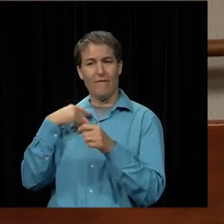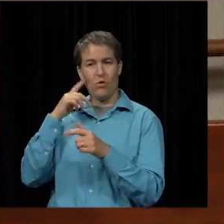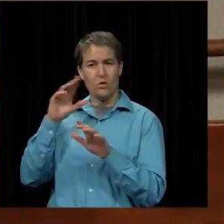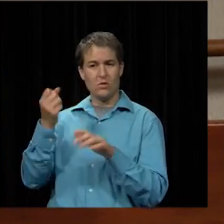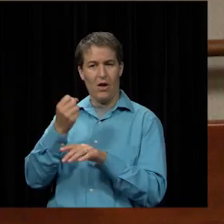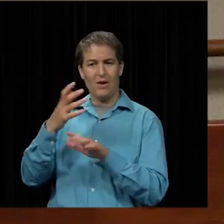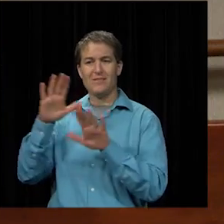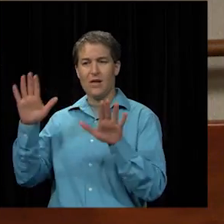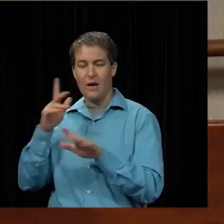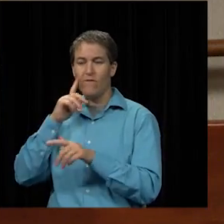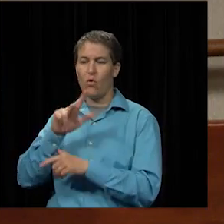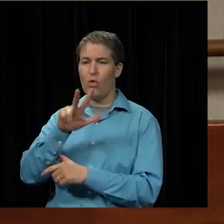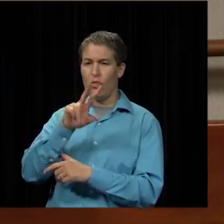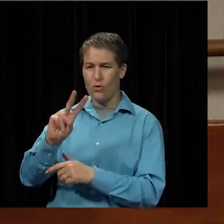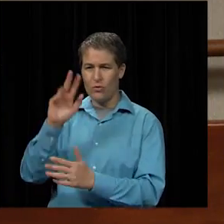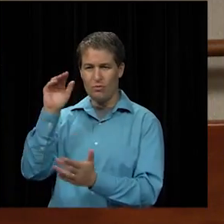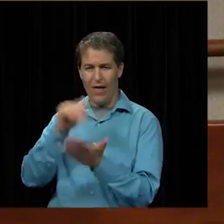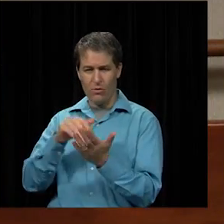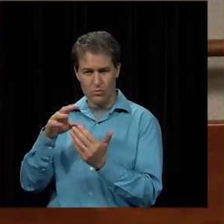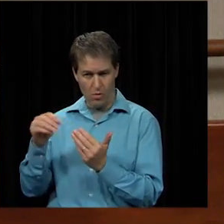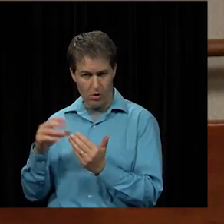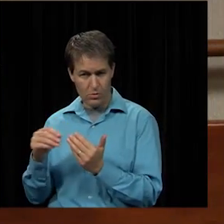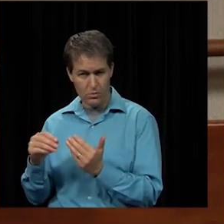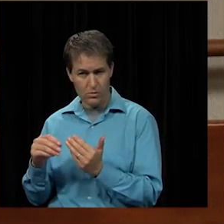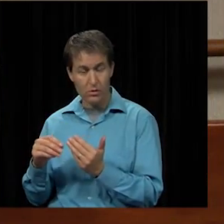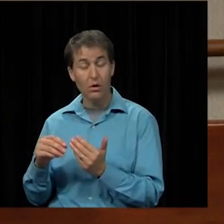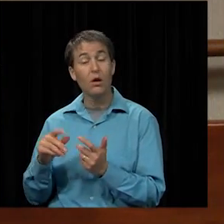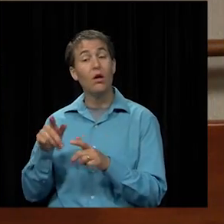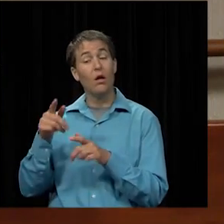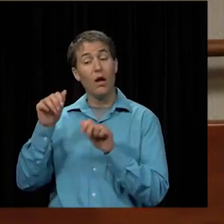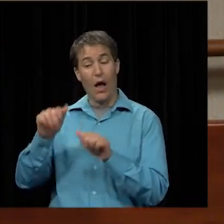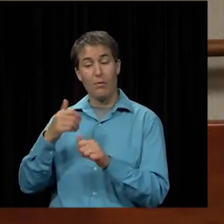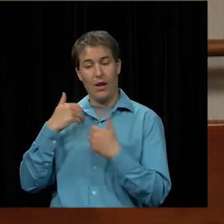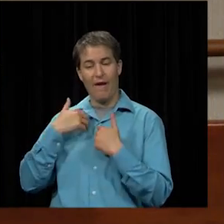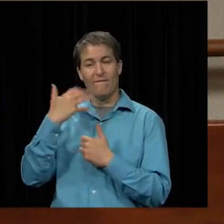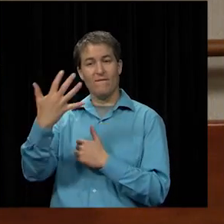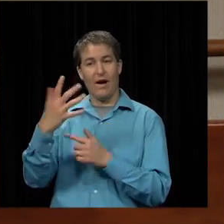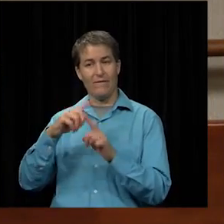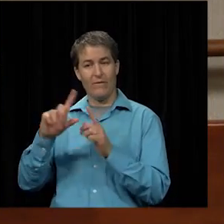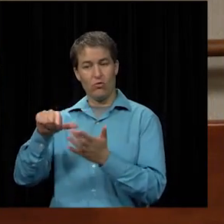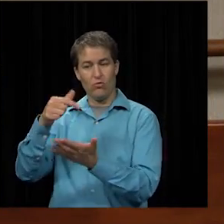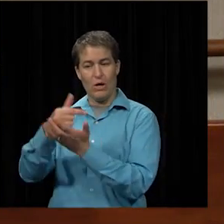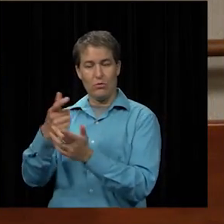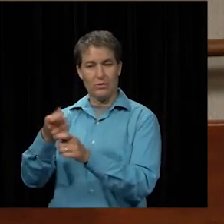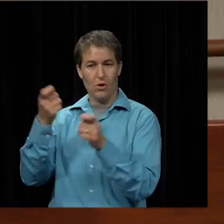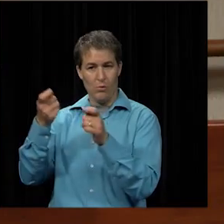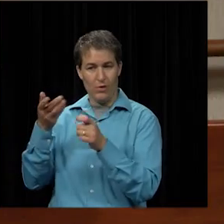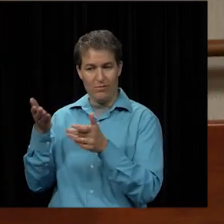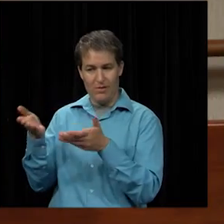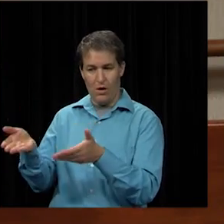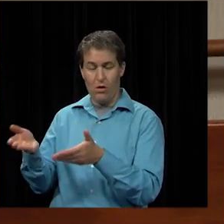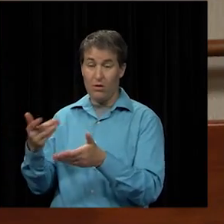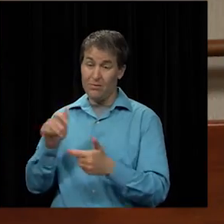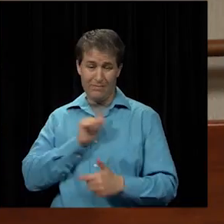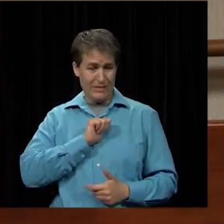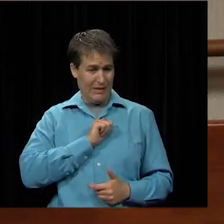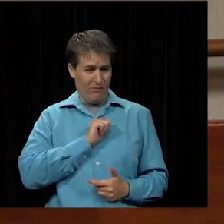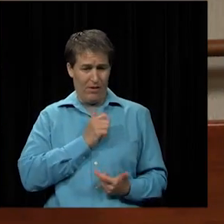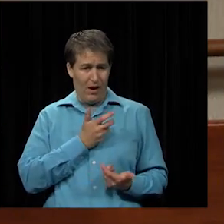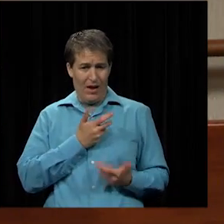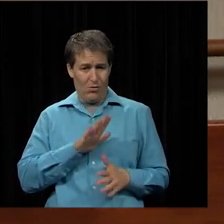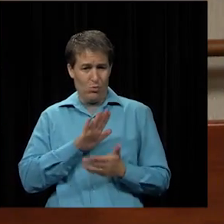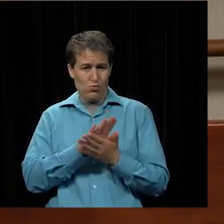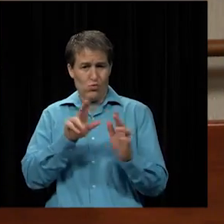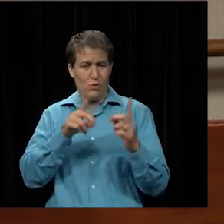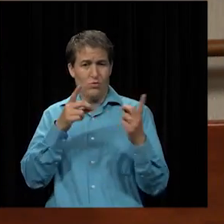for $32,000. They were able to have five graduation ceremonies. I personally am not wanting our